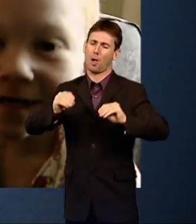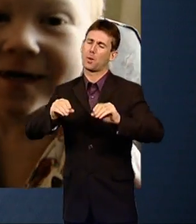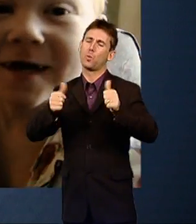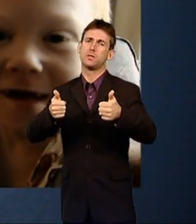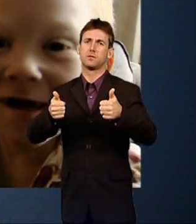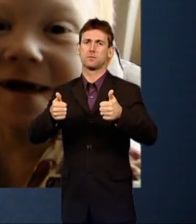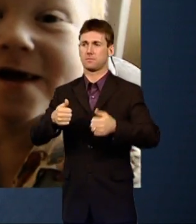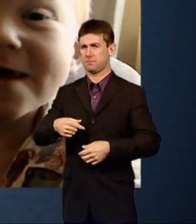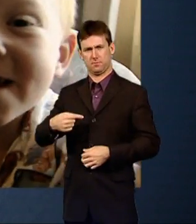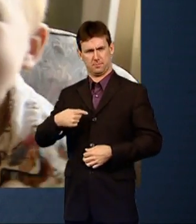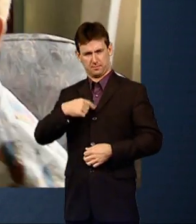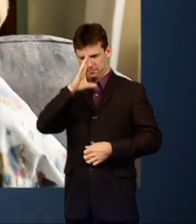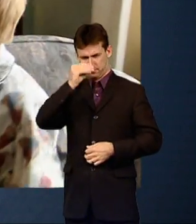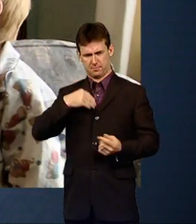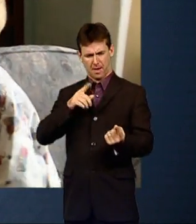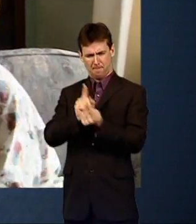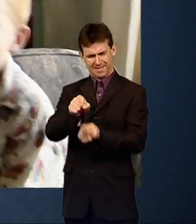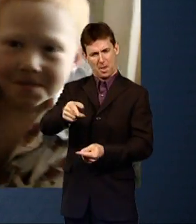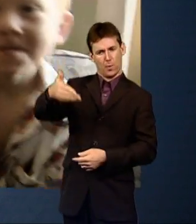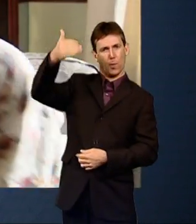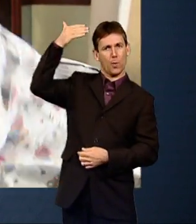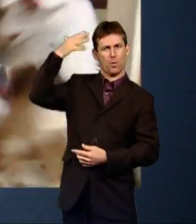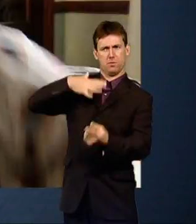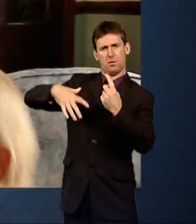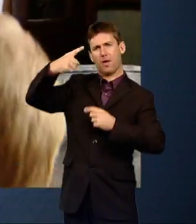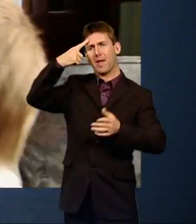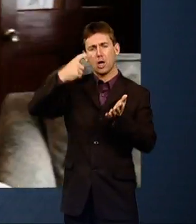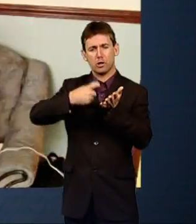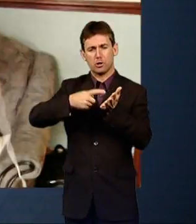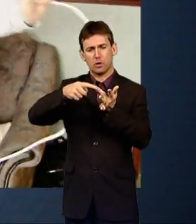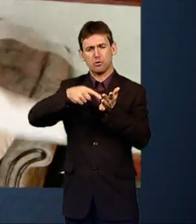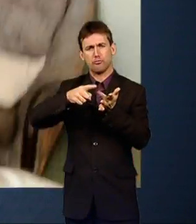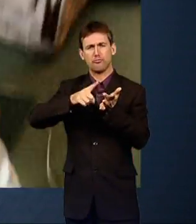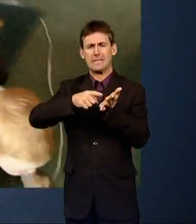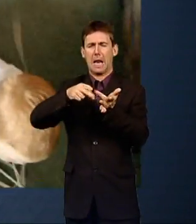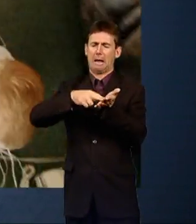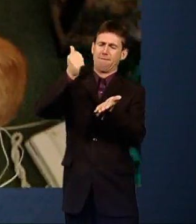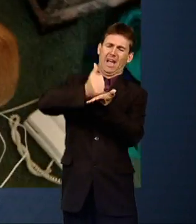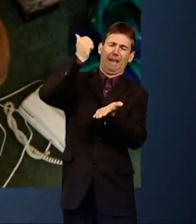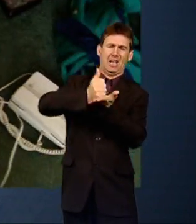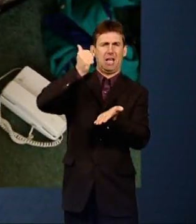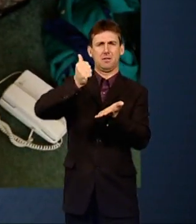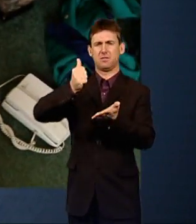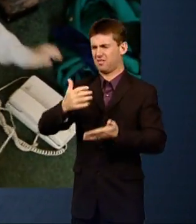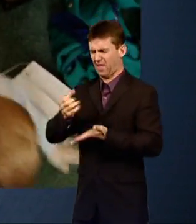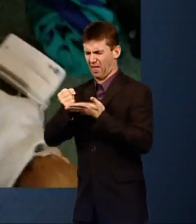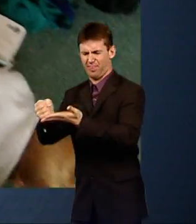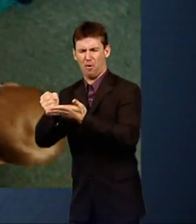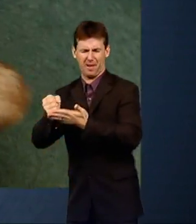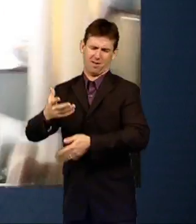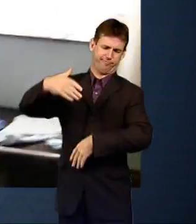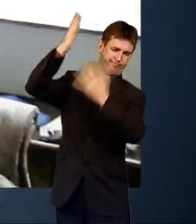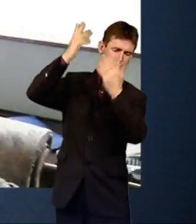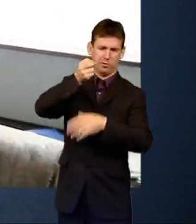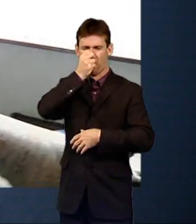When I first met Craig, Ritalin was considered a more effective treatment than behavioural therapy. The evidence for this came from an American